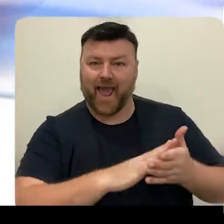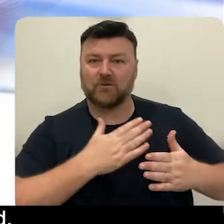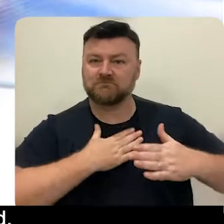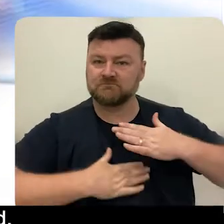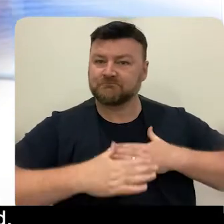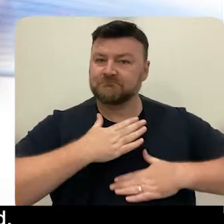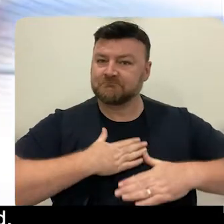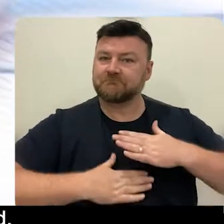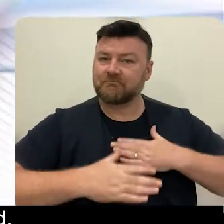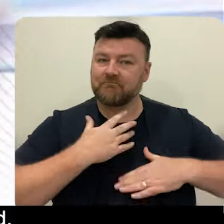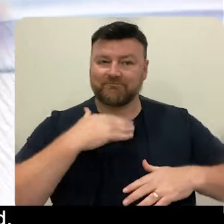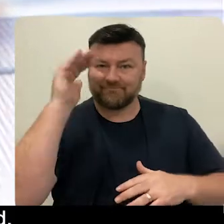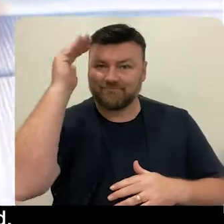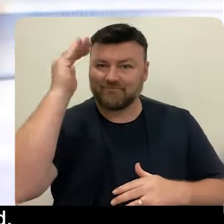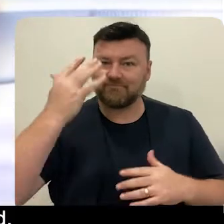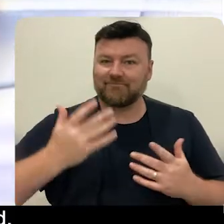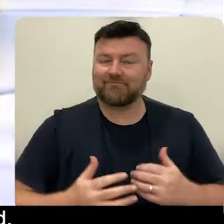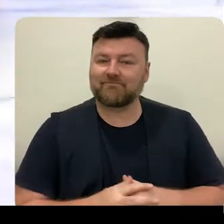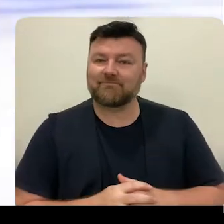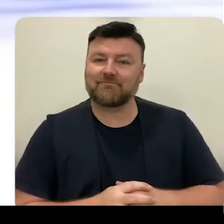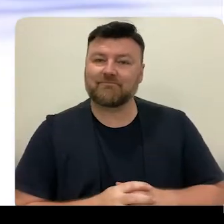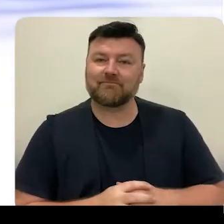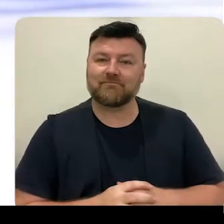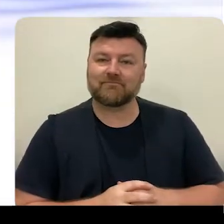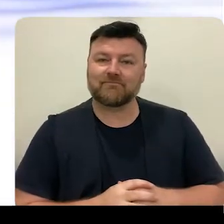To see people's strengths for having survived.